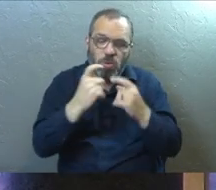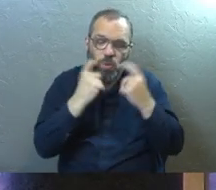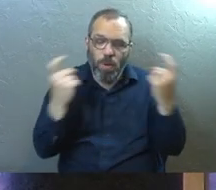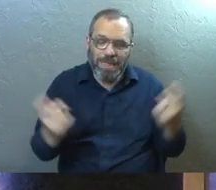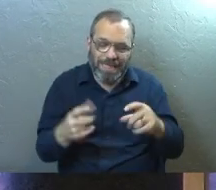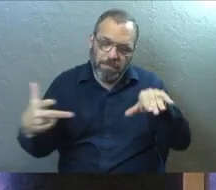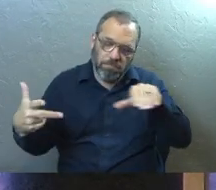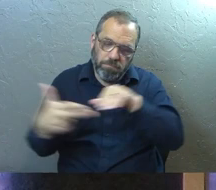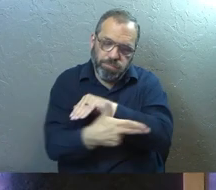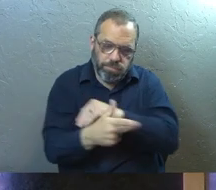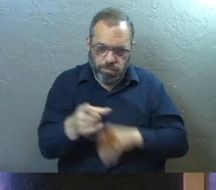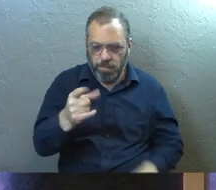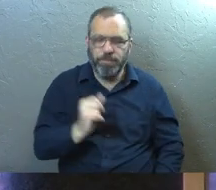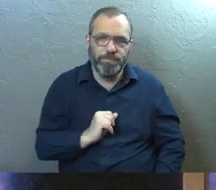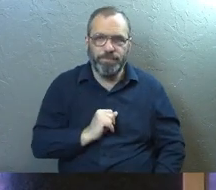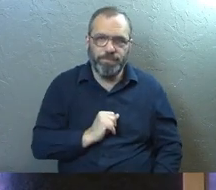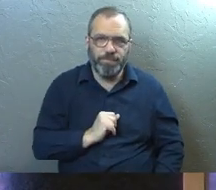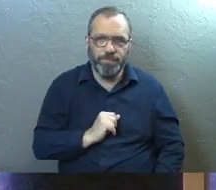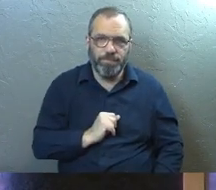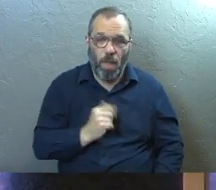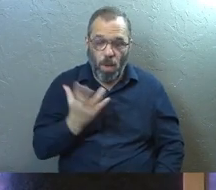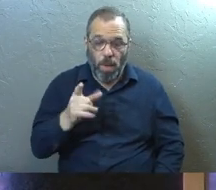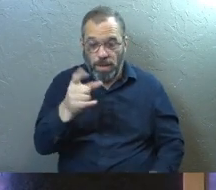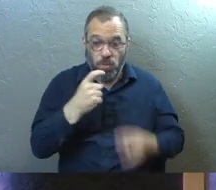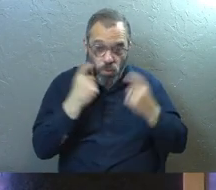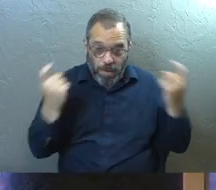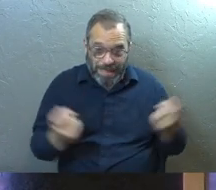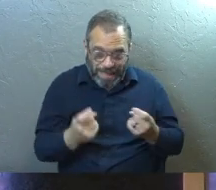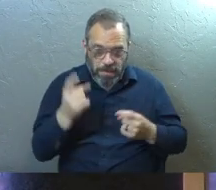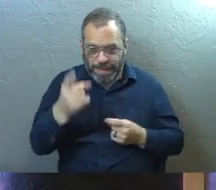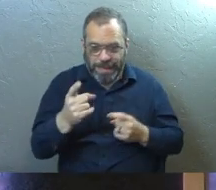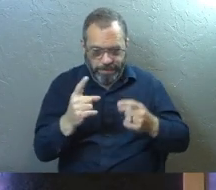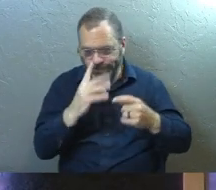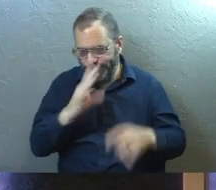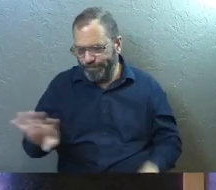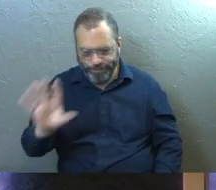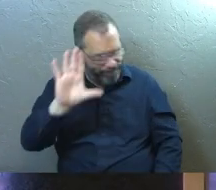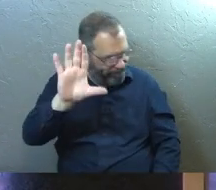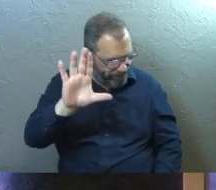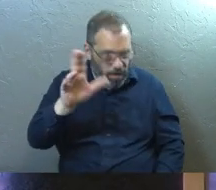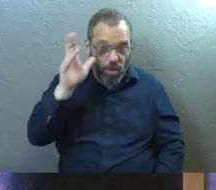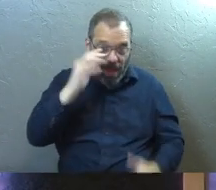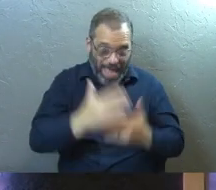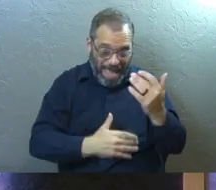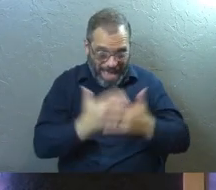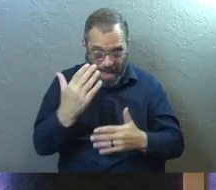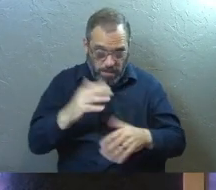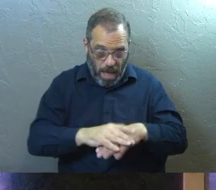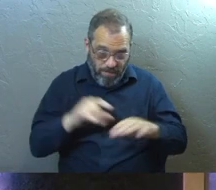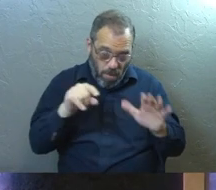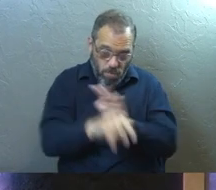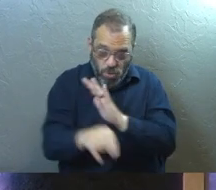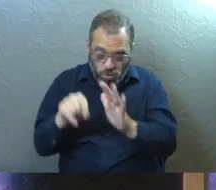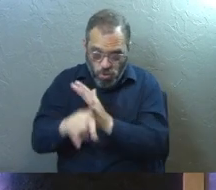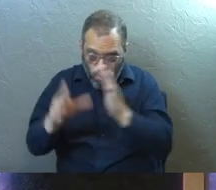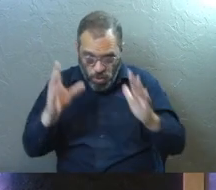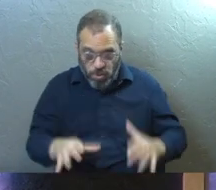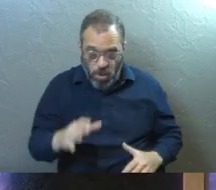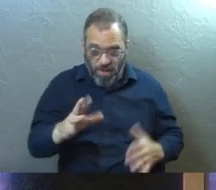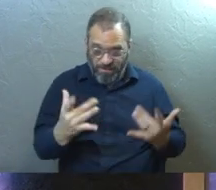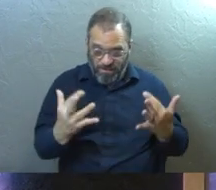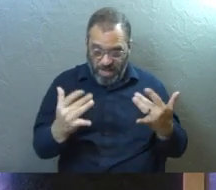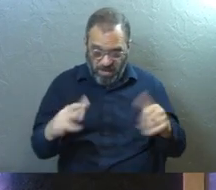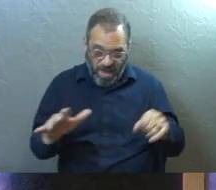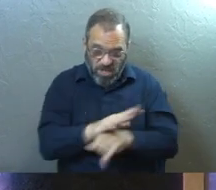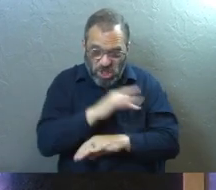that have cut you off from God. Because of your sins, he's turned away and will not listen anymore. Your hands are the hands of murderers. Your